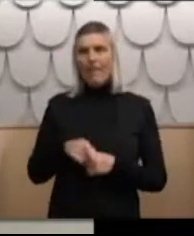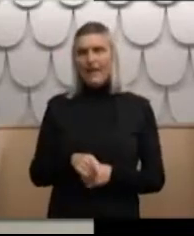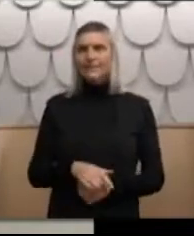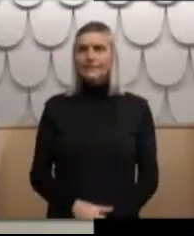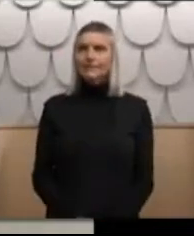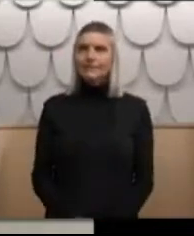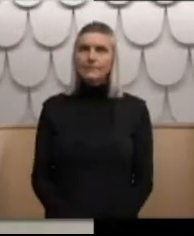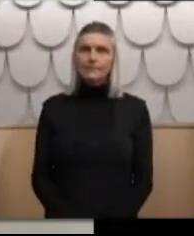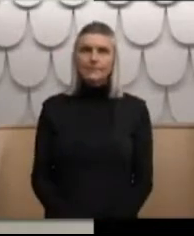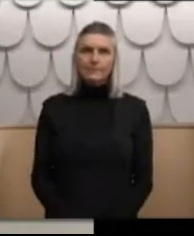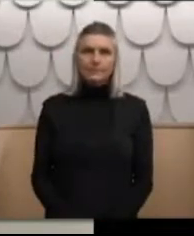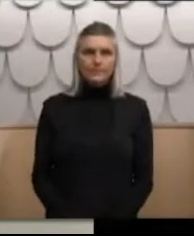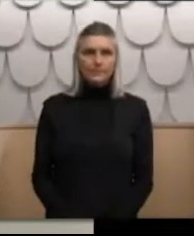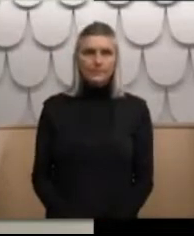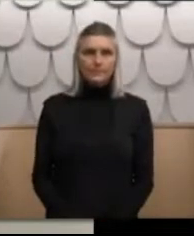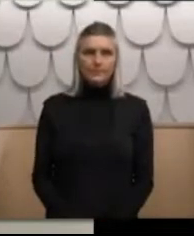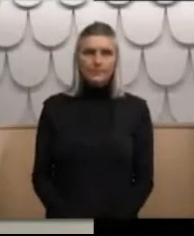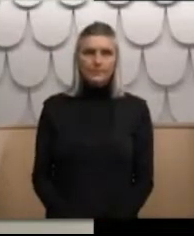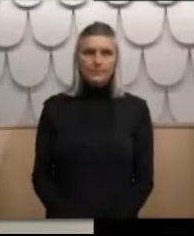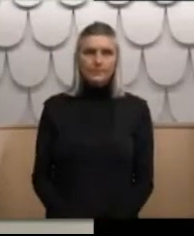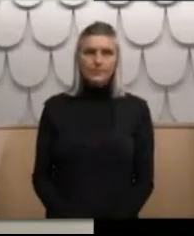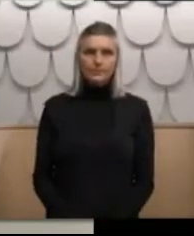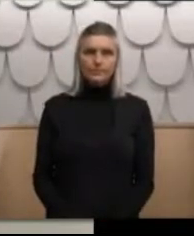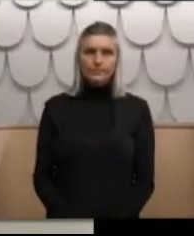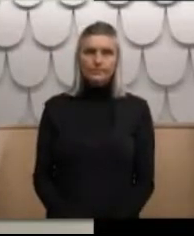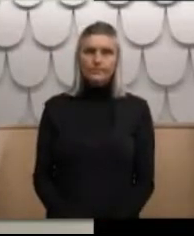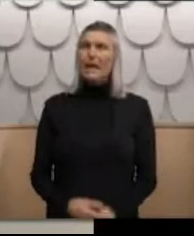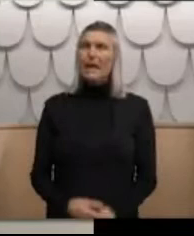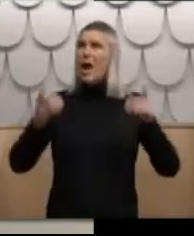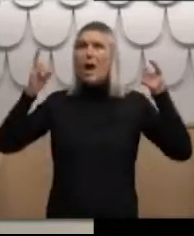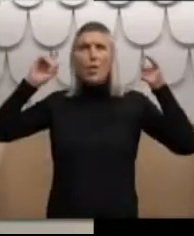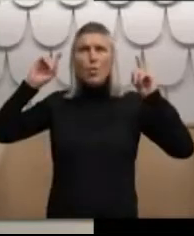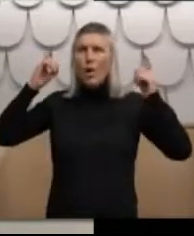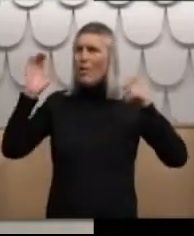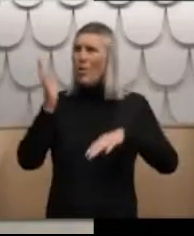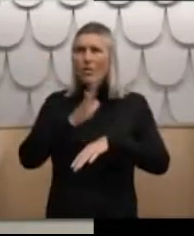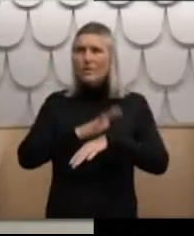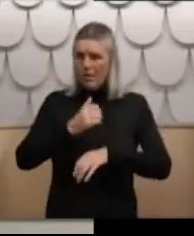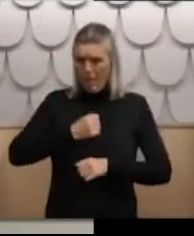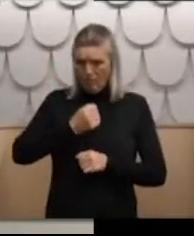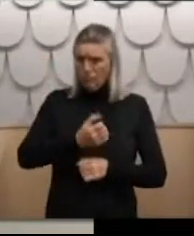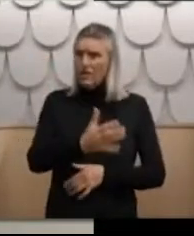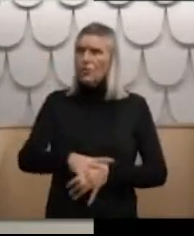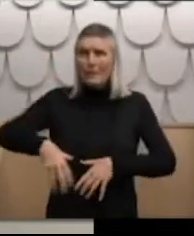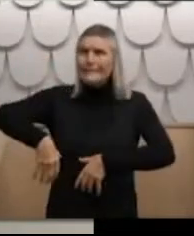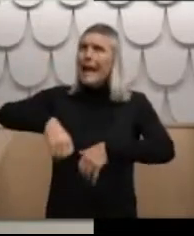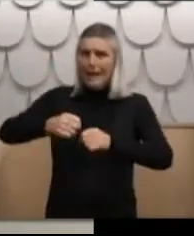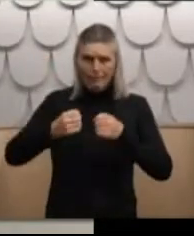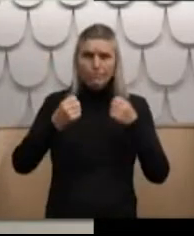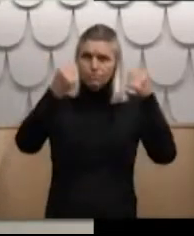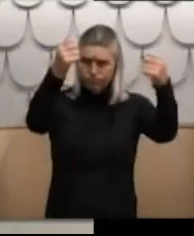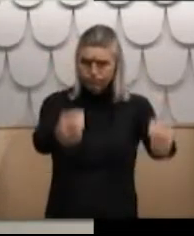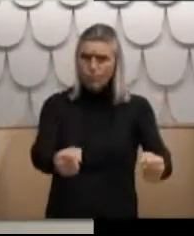I wonder if children and grandchildren will be put in a place like that and suffer like I did.